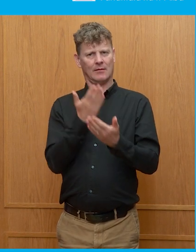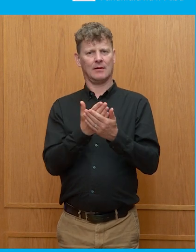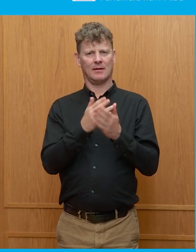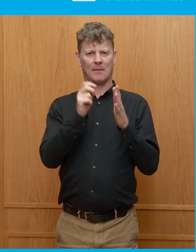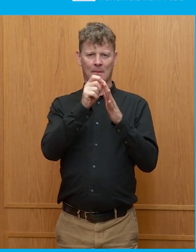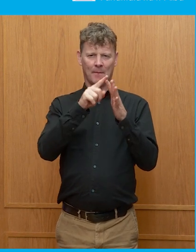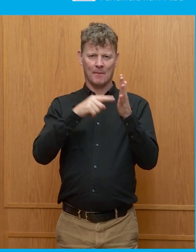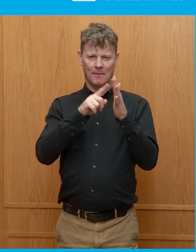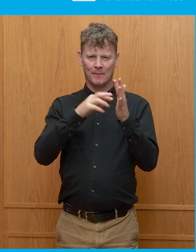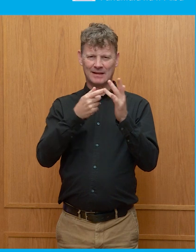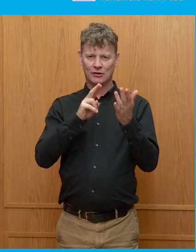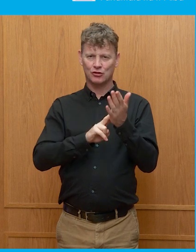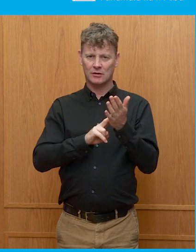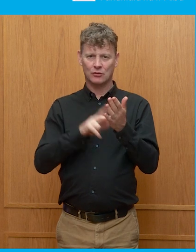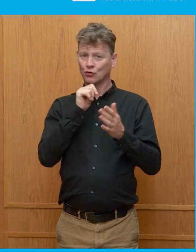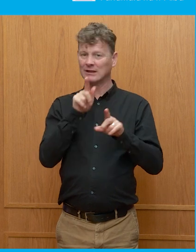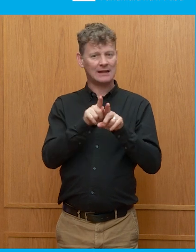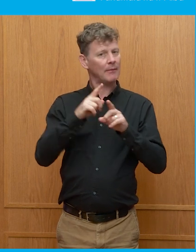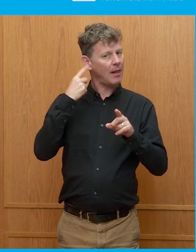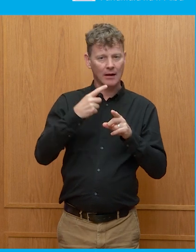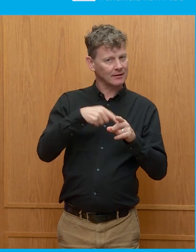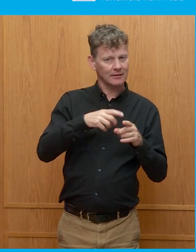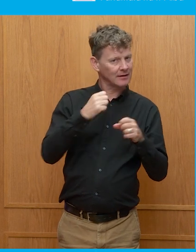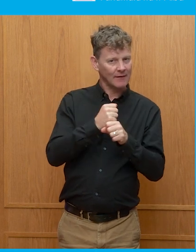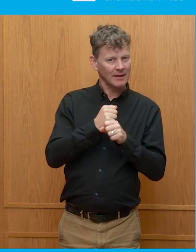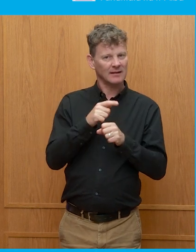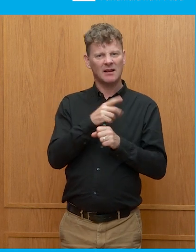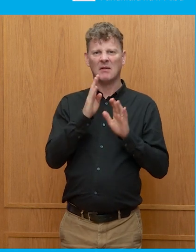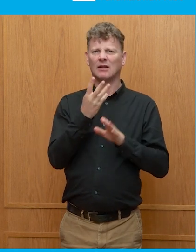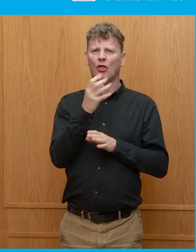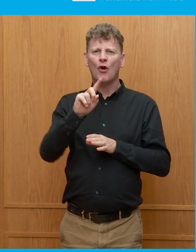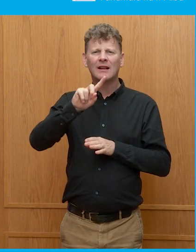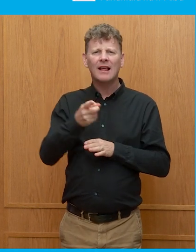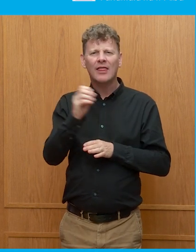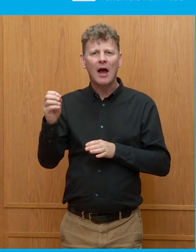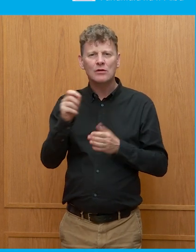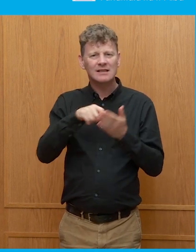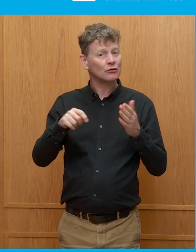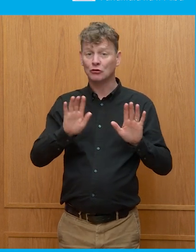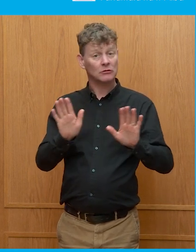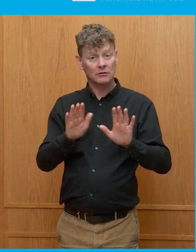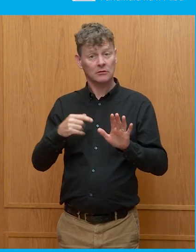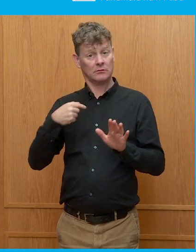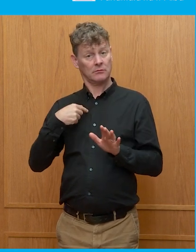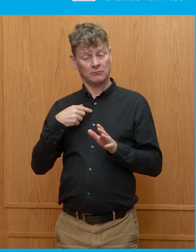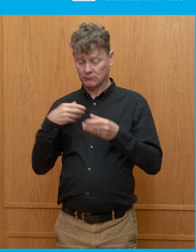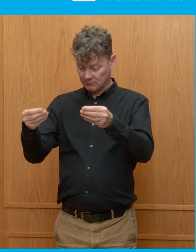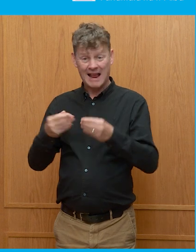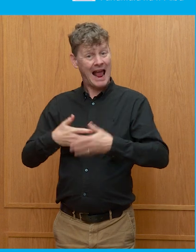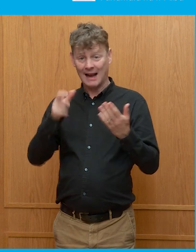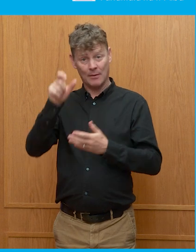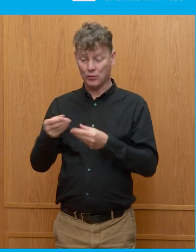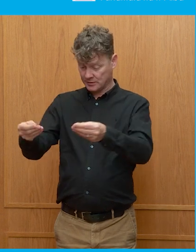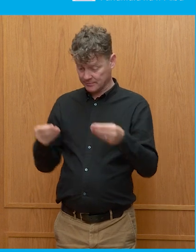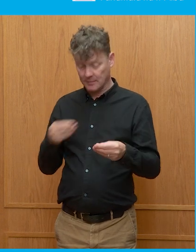Parliament. And unlike Westminster, where you've got to get 30,000 signatures before anybody will sneeze at it, we will consider that petition. And from